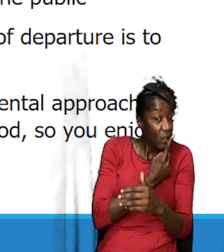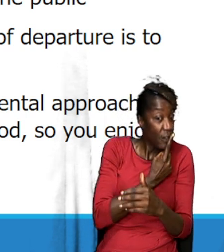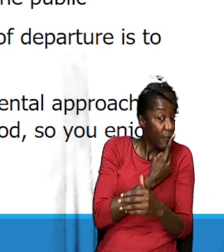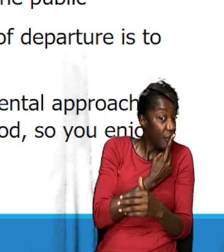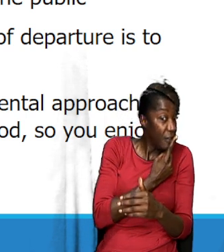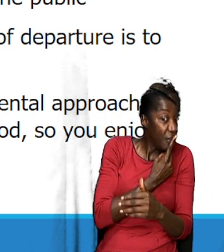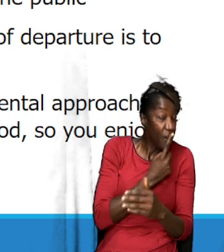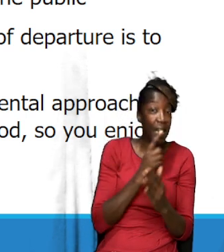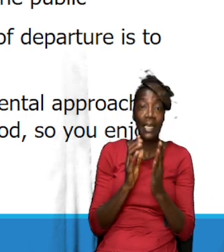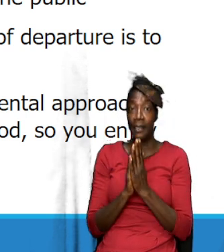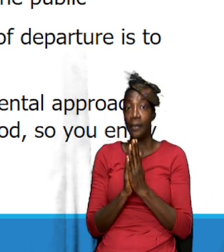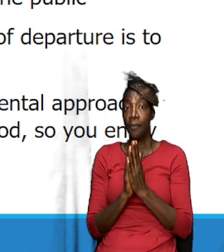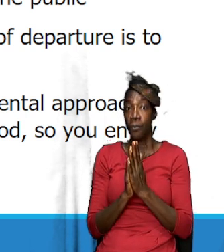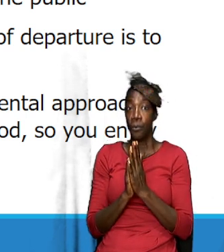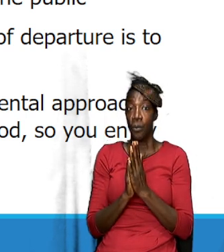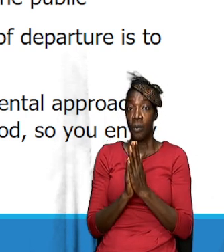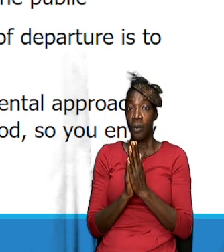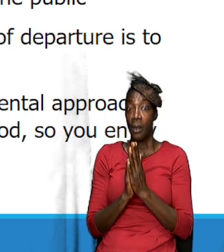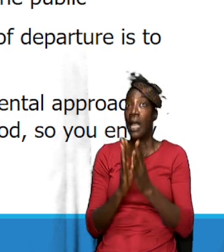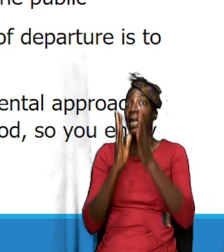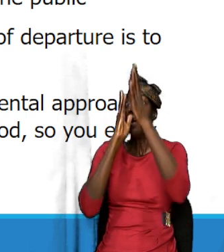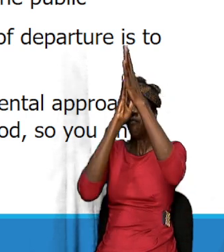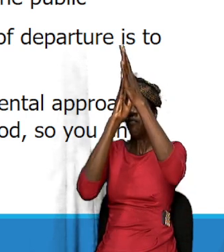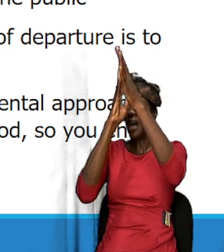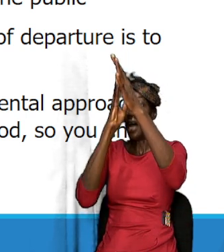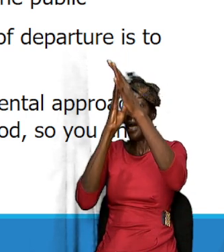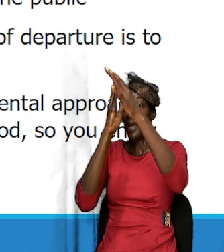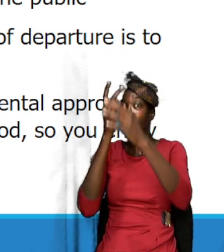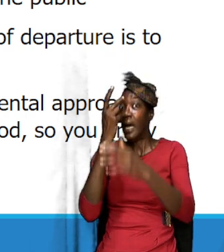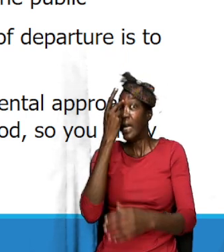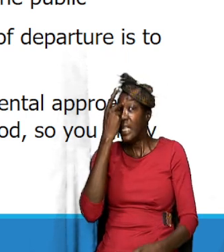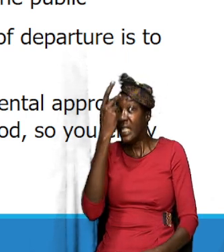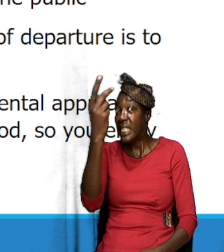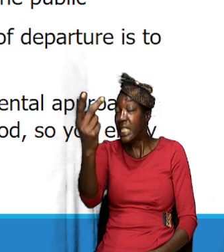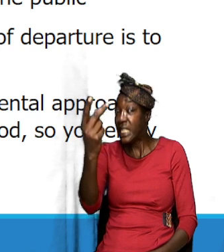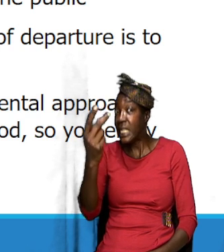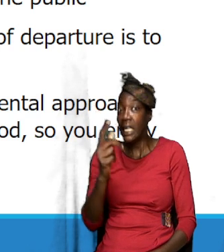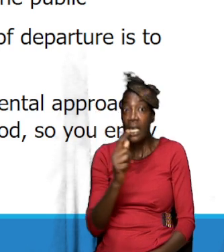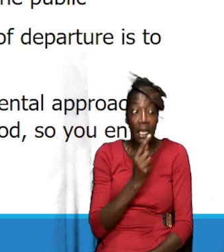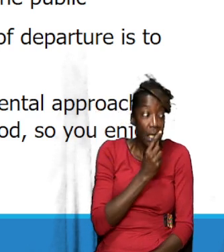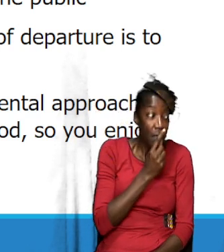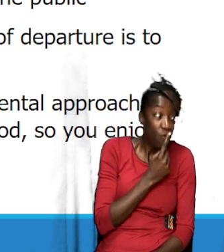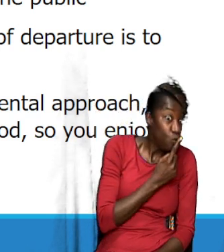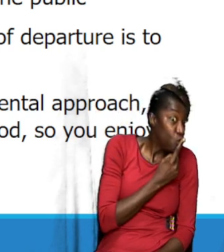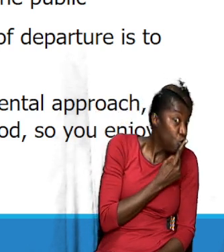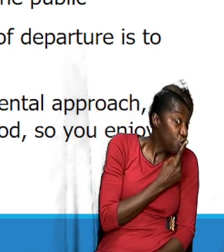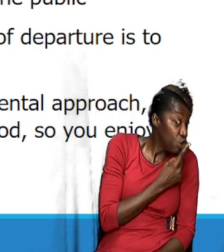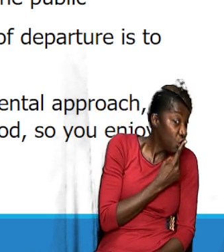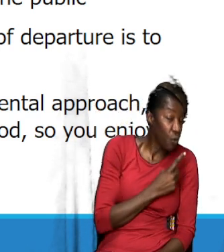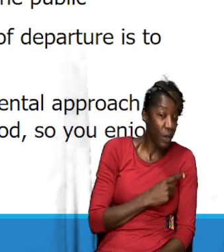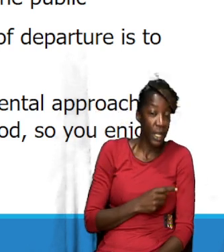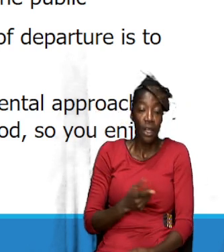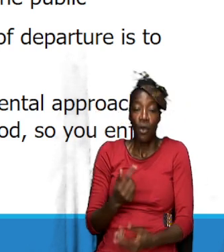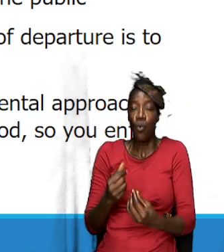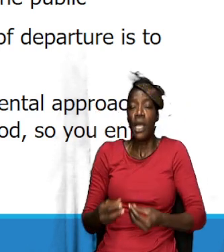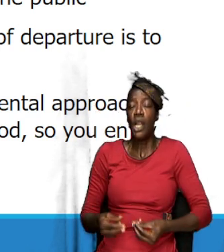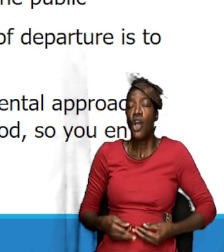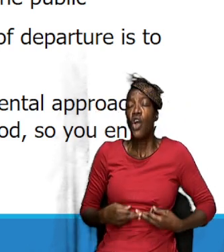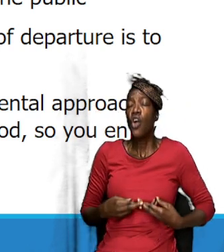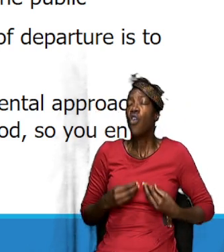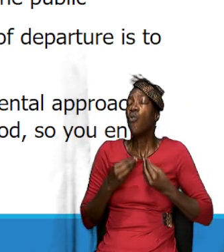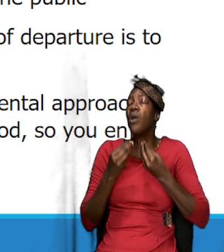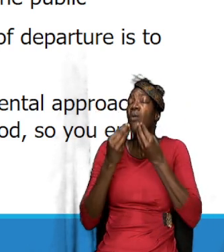Pray to the father in secret and the father that see it in secret, he will reward